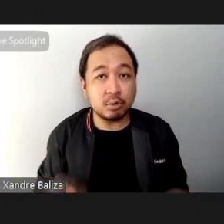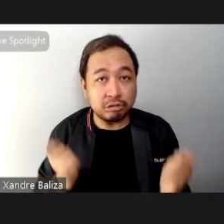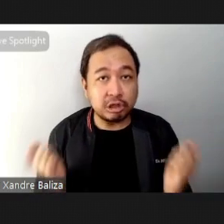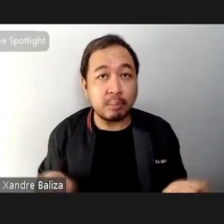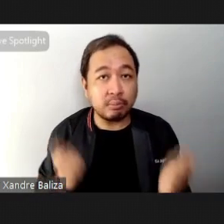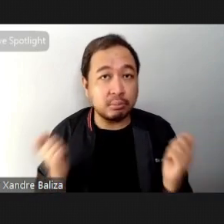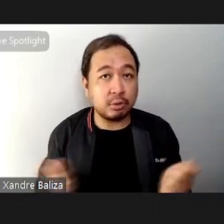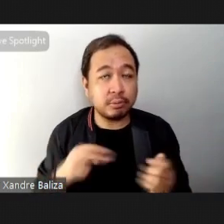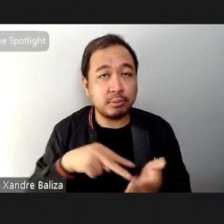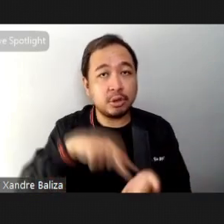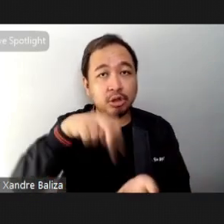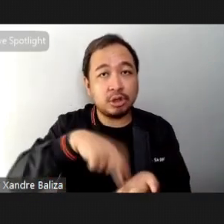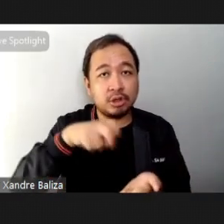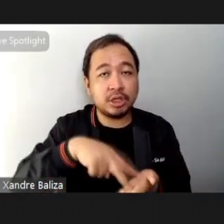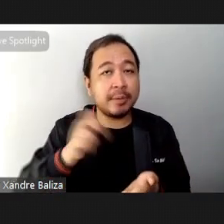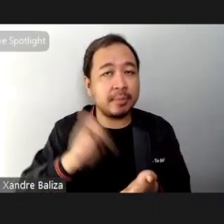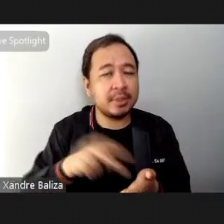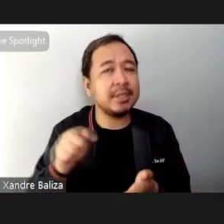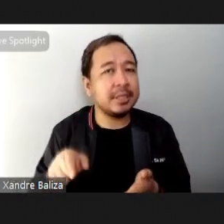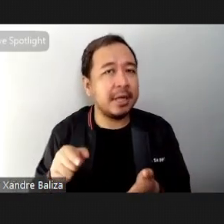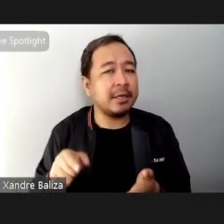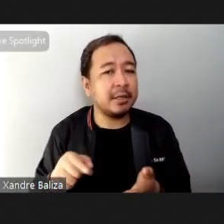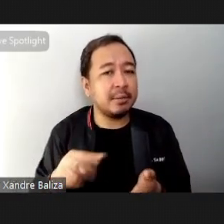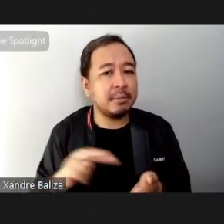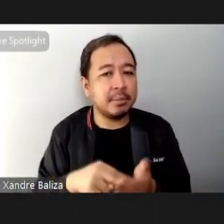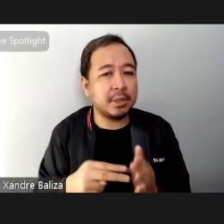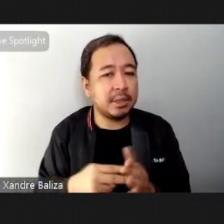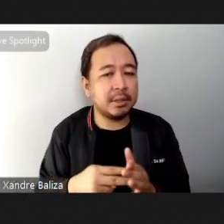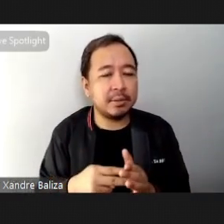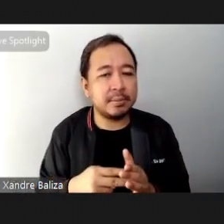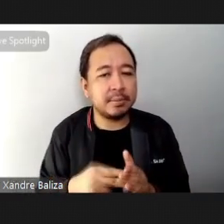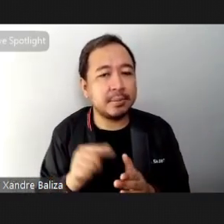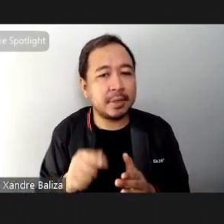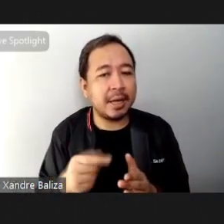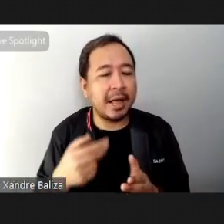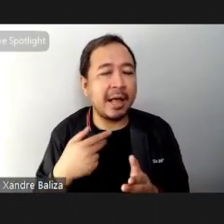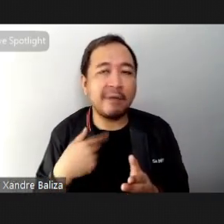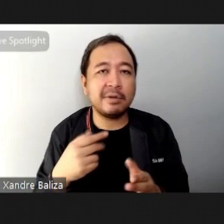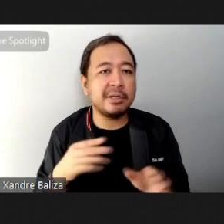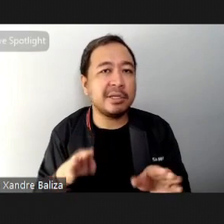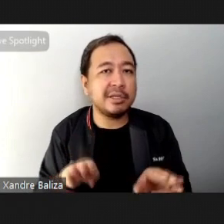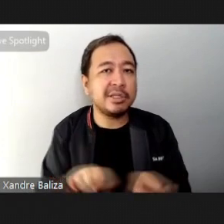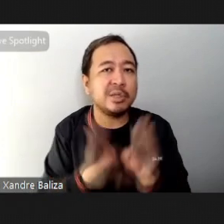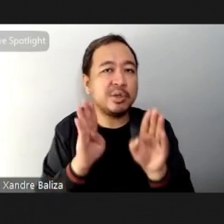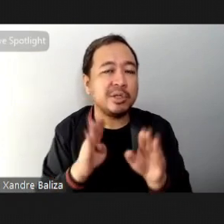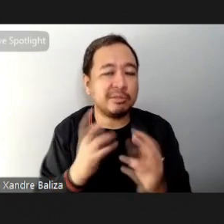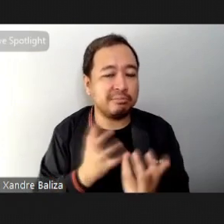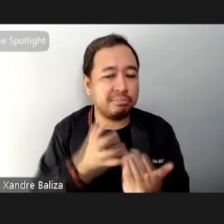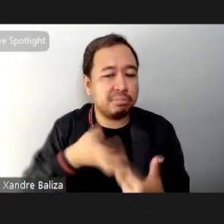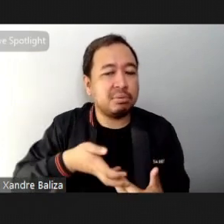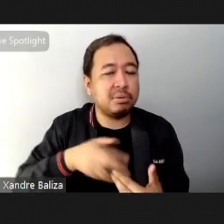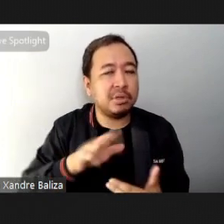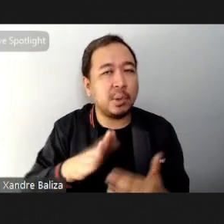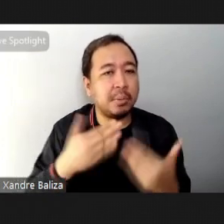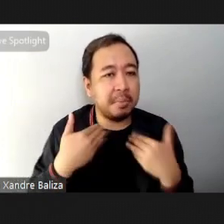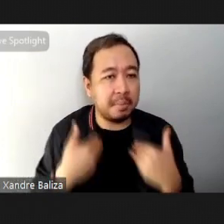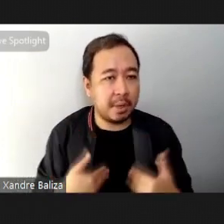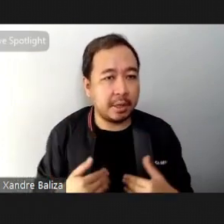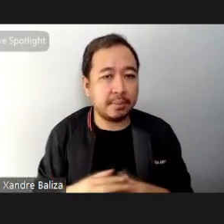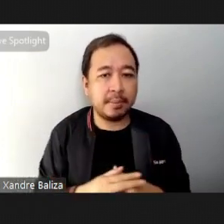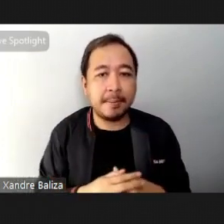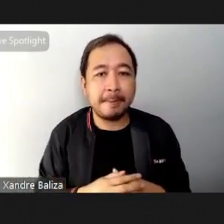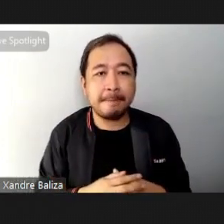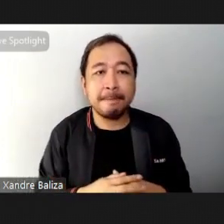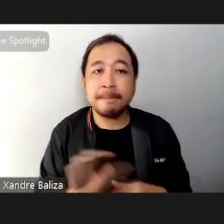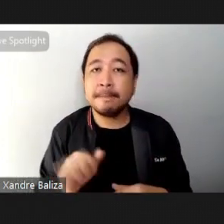in a way carries over because you're getting the synchronicity of your body more now another thing you can